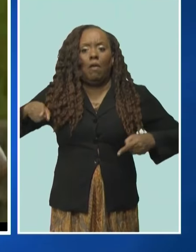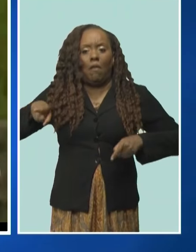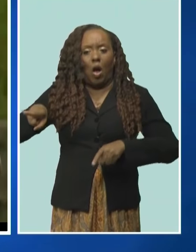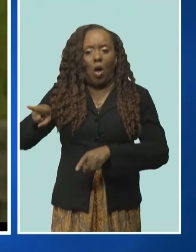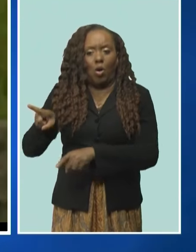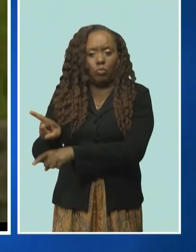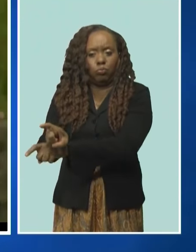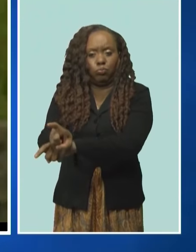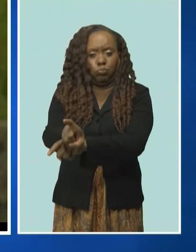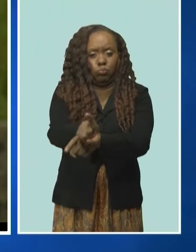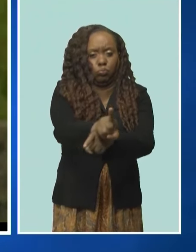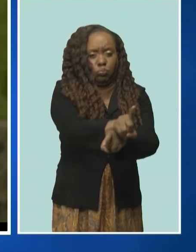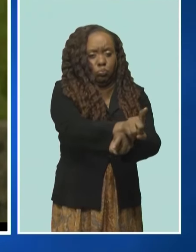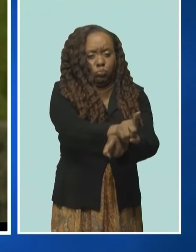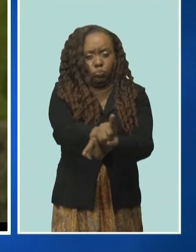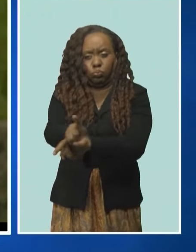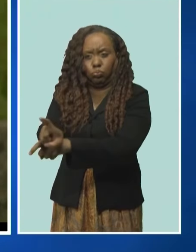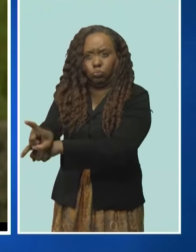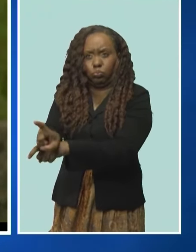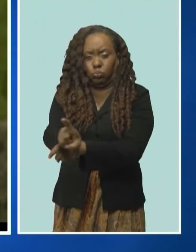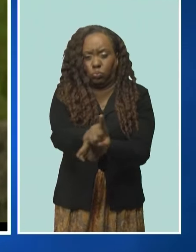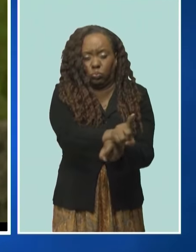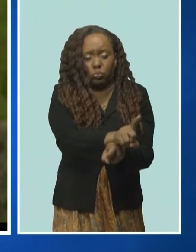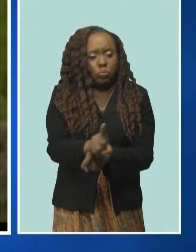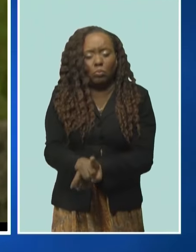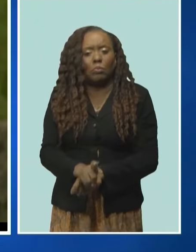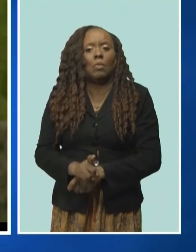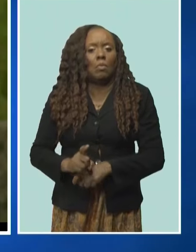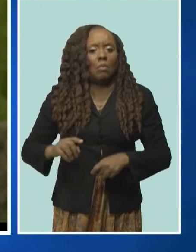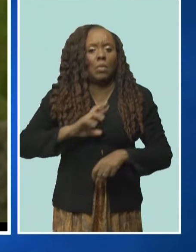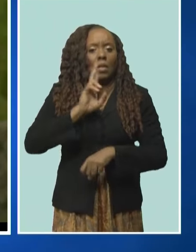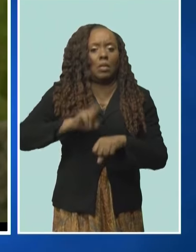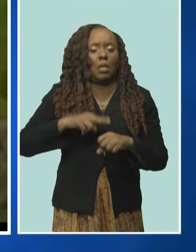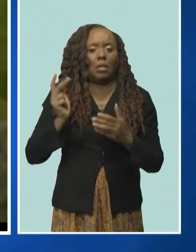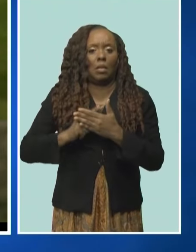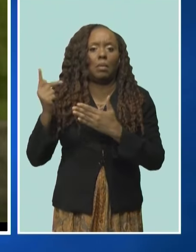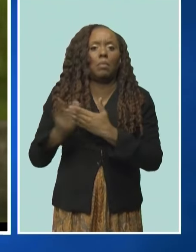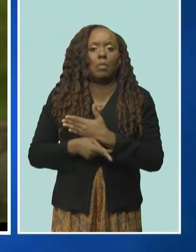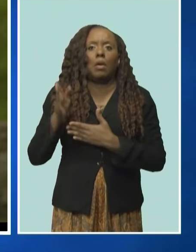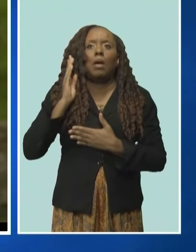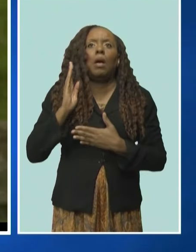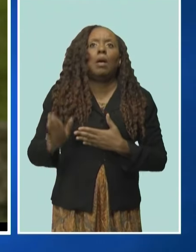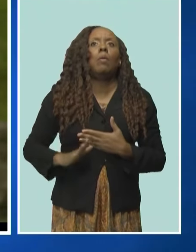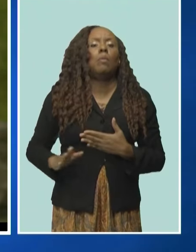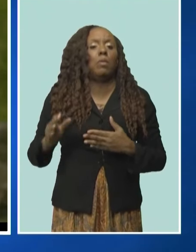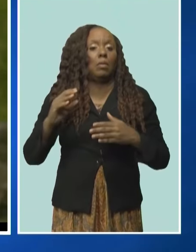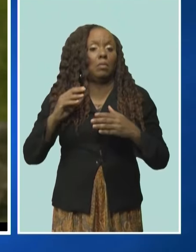This entire national management programme will take care of all those things.